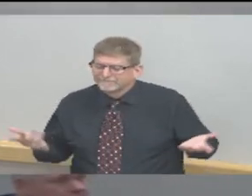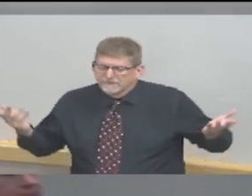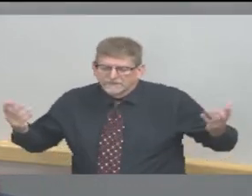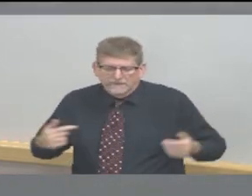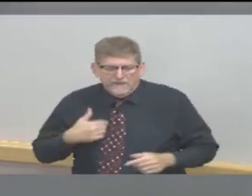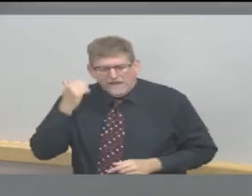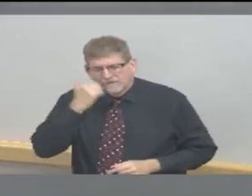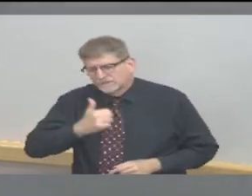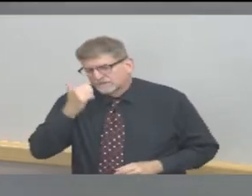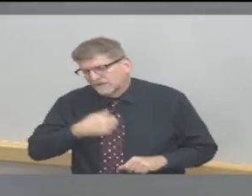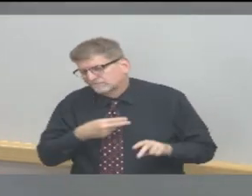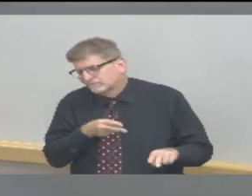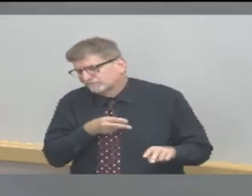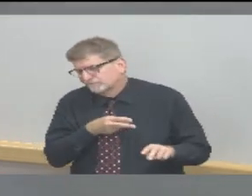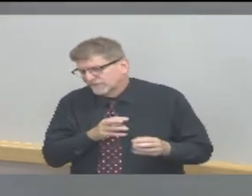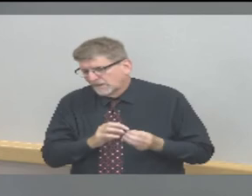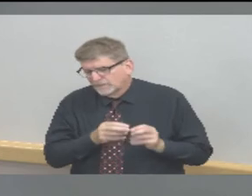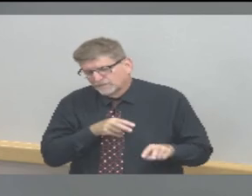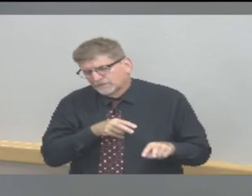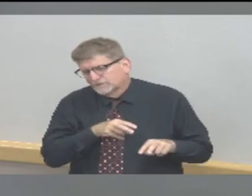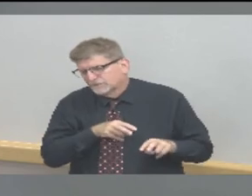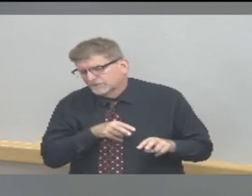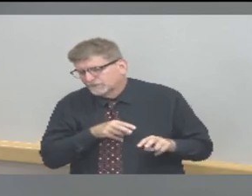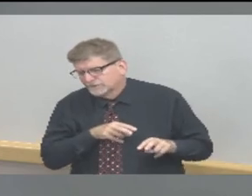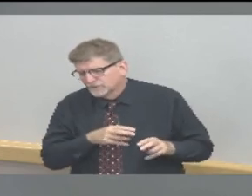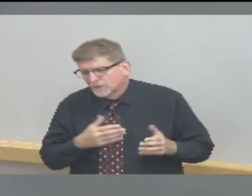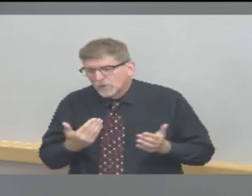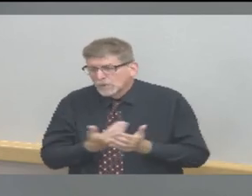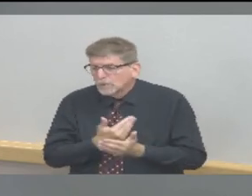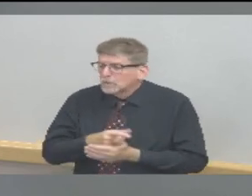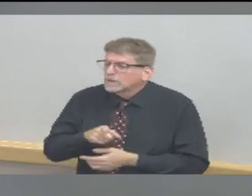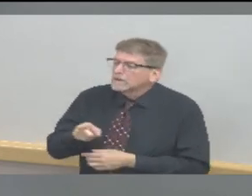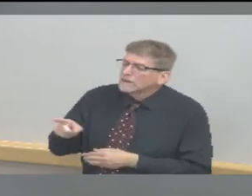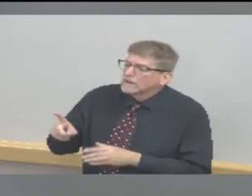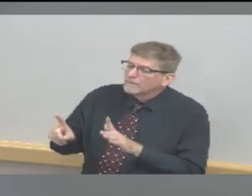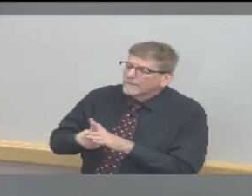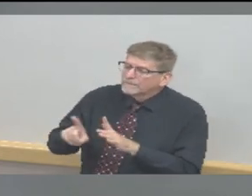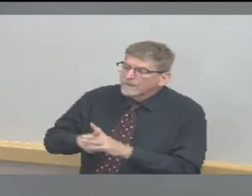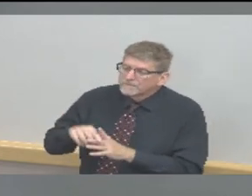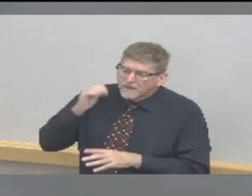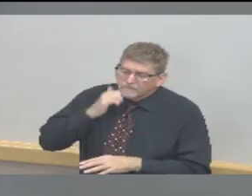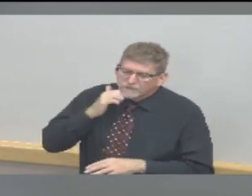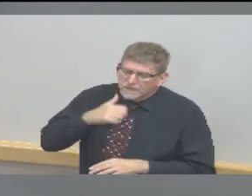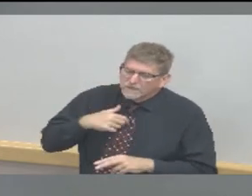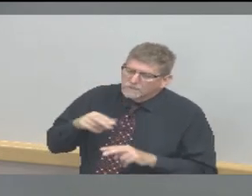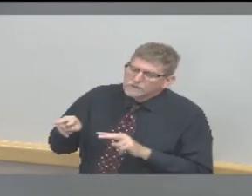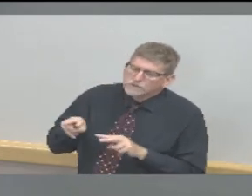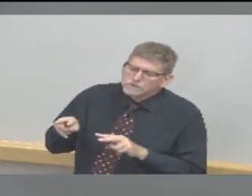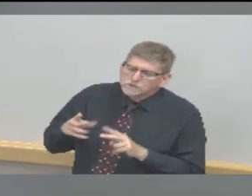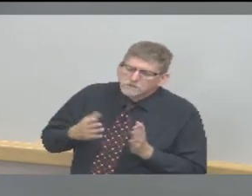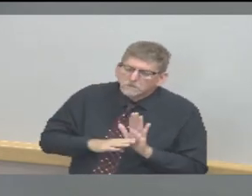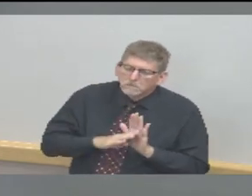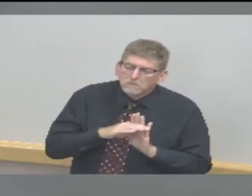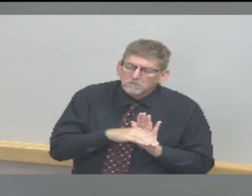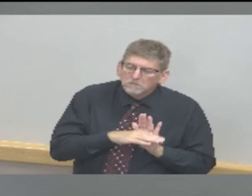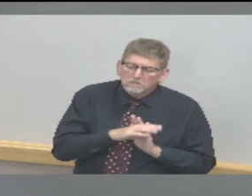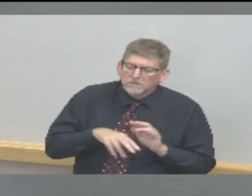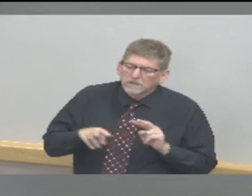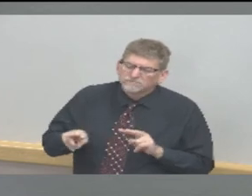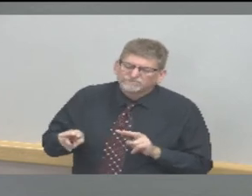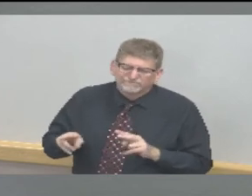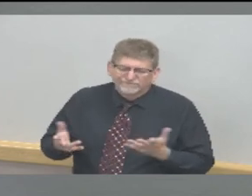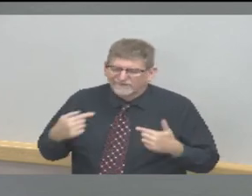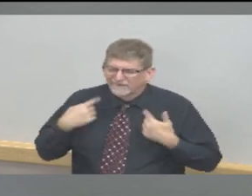at the day to day new case data, it goes up and down. We'll have days where